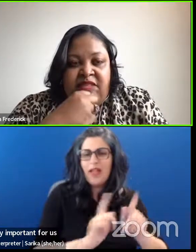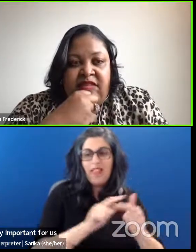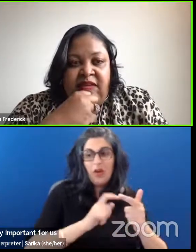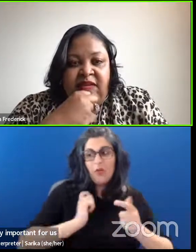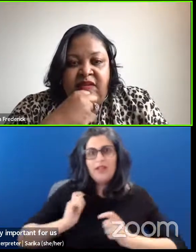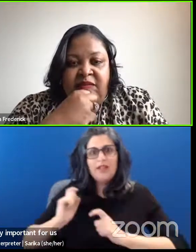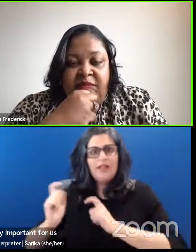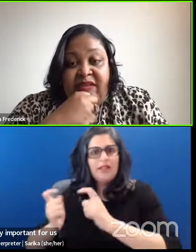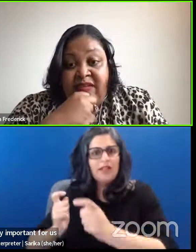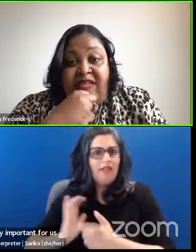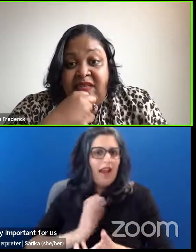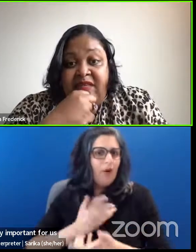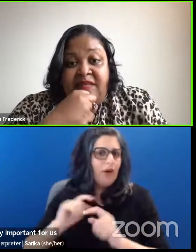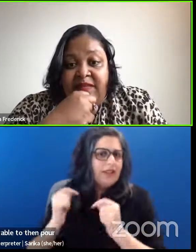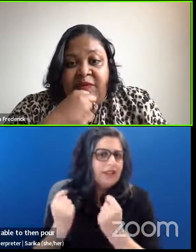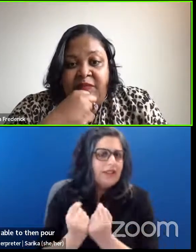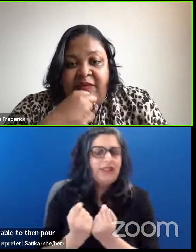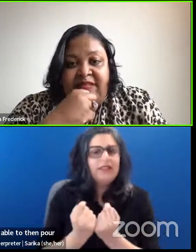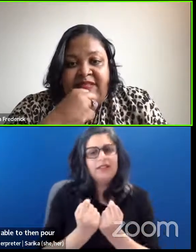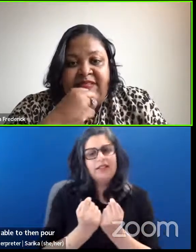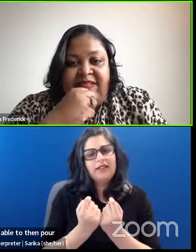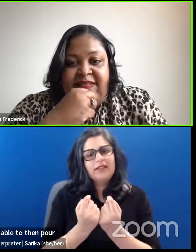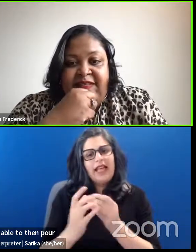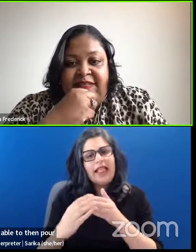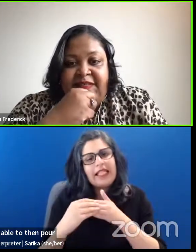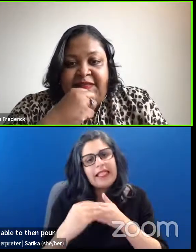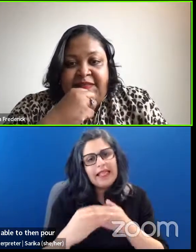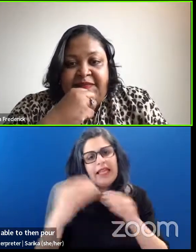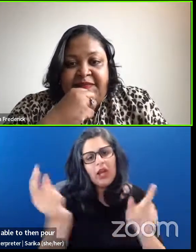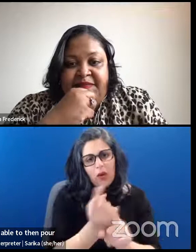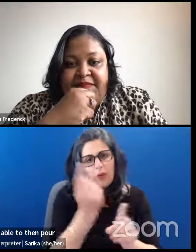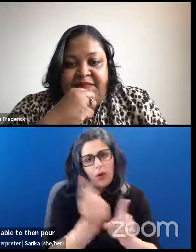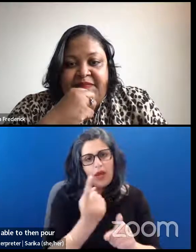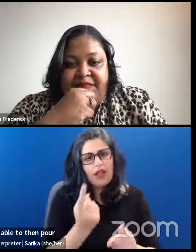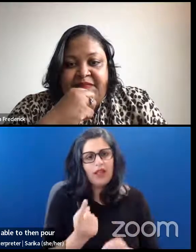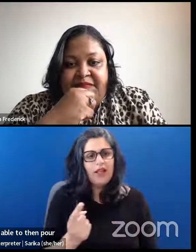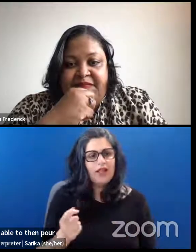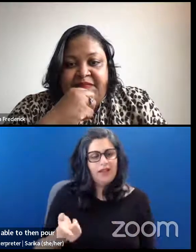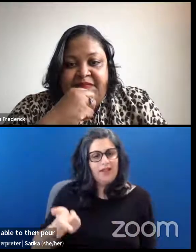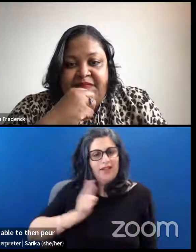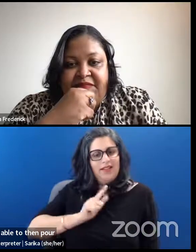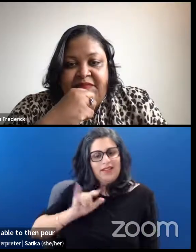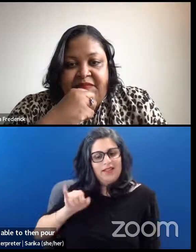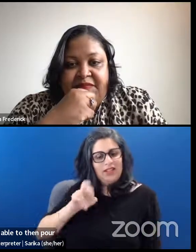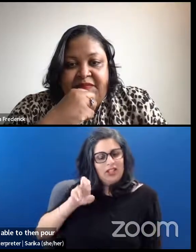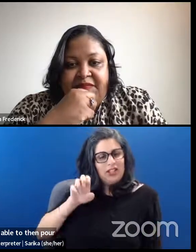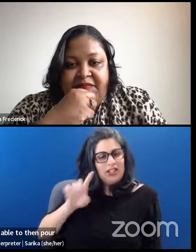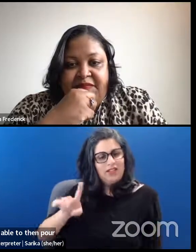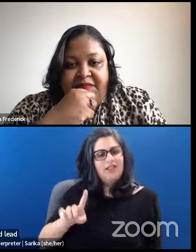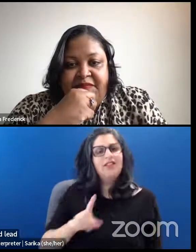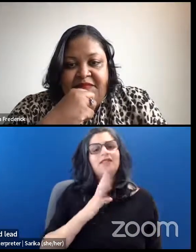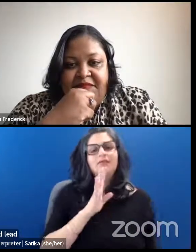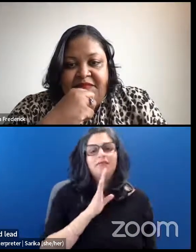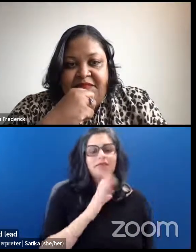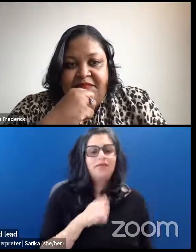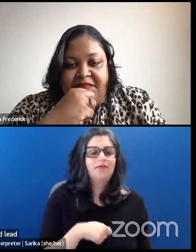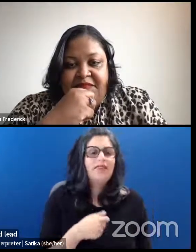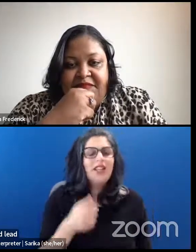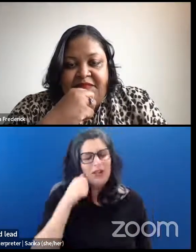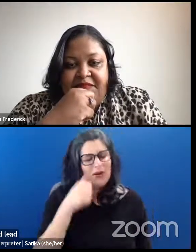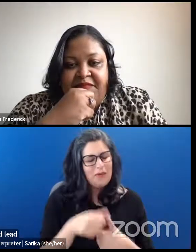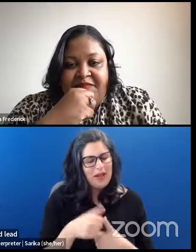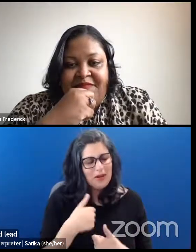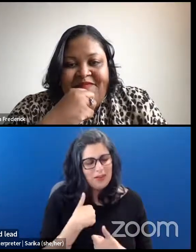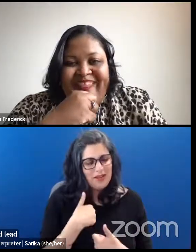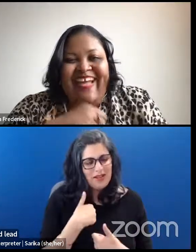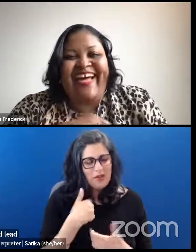our teams and lead appropriately. You know, you remind me of something that maybe it's the pattern